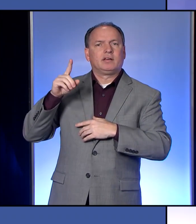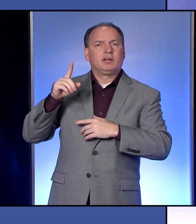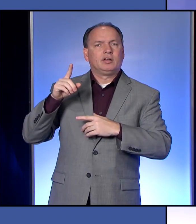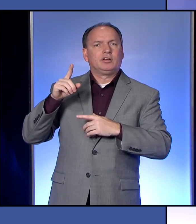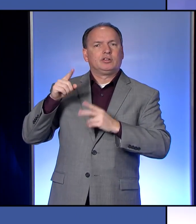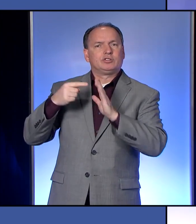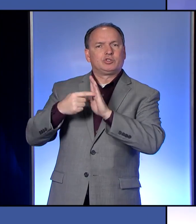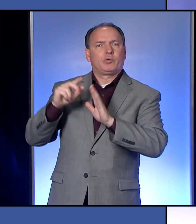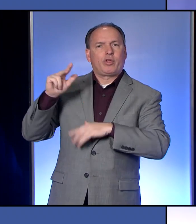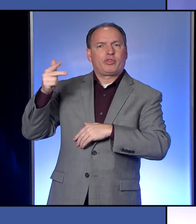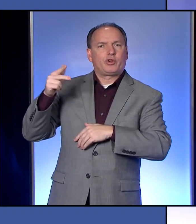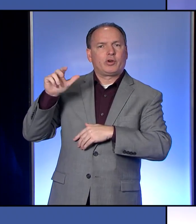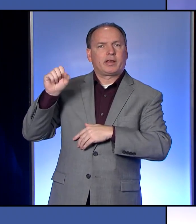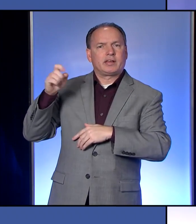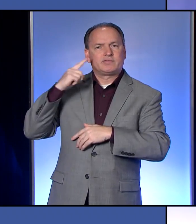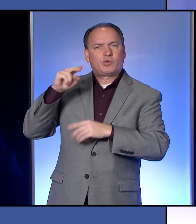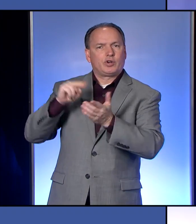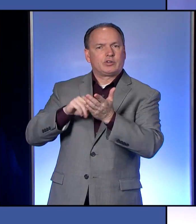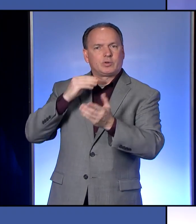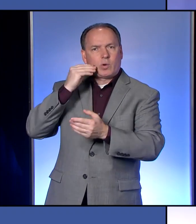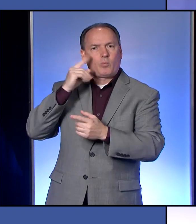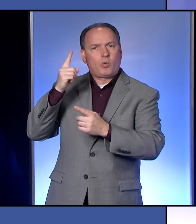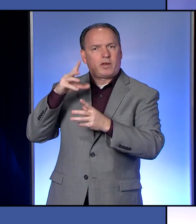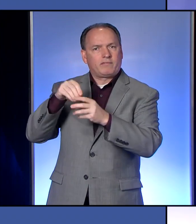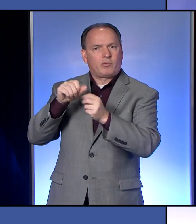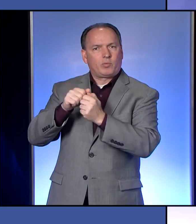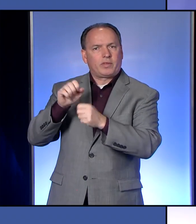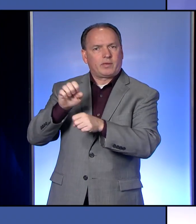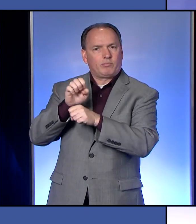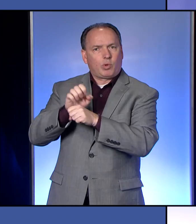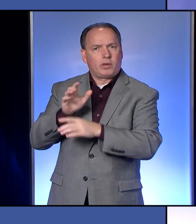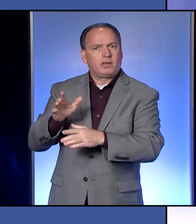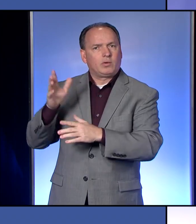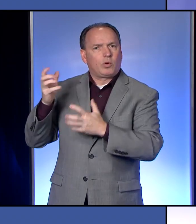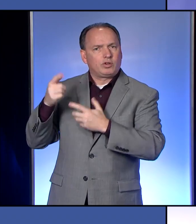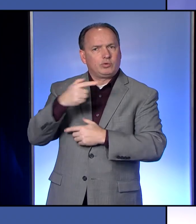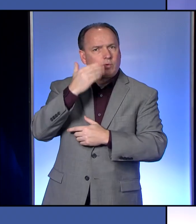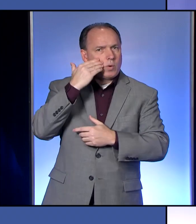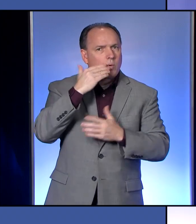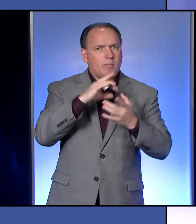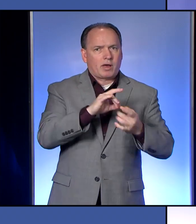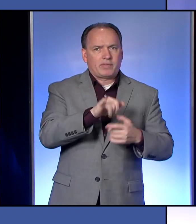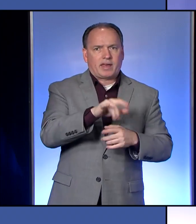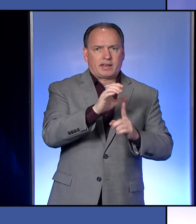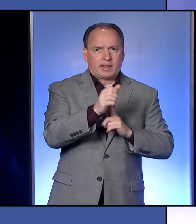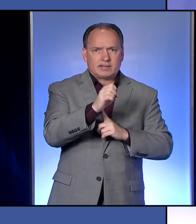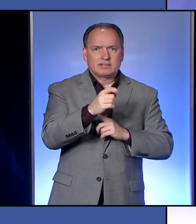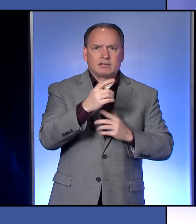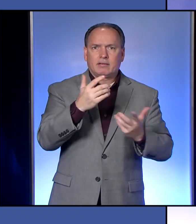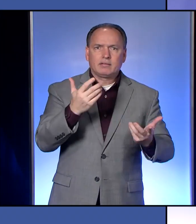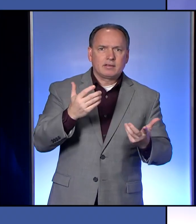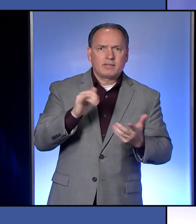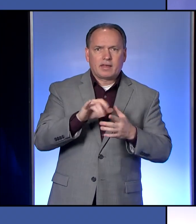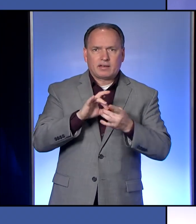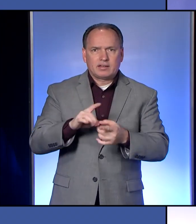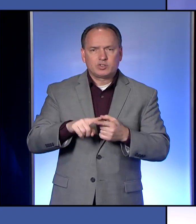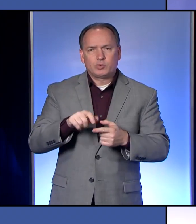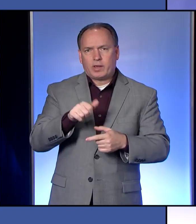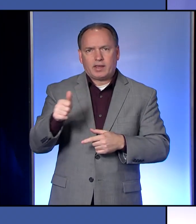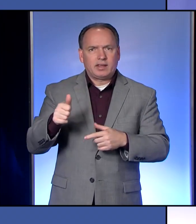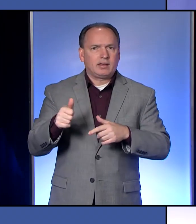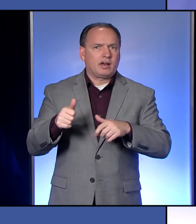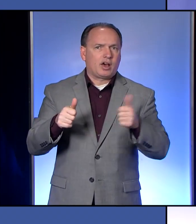for, uh, nursing homes. This one involving an employee, um, wanted to, to see what you knew about that. If that was in connection to any of the,